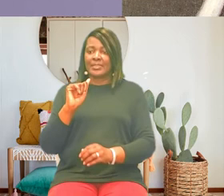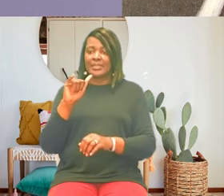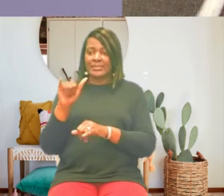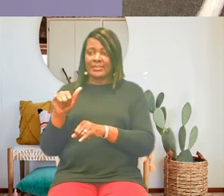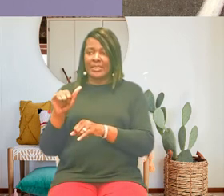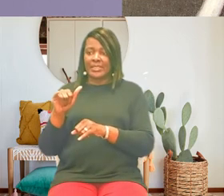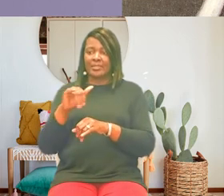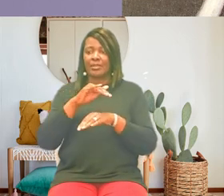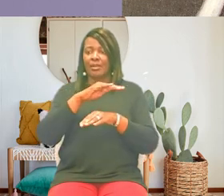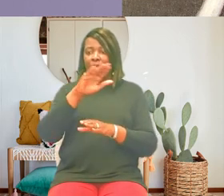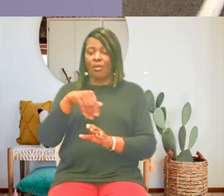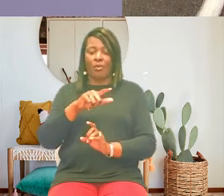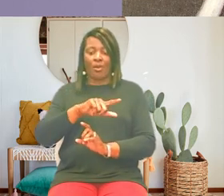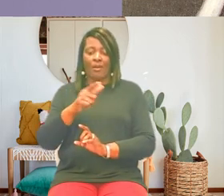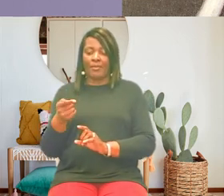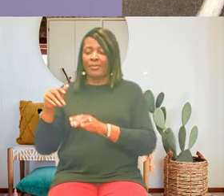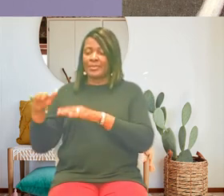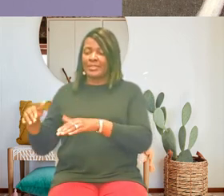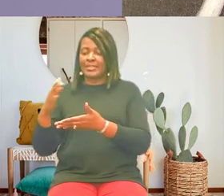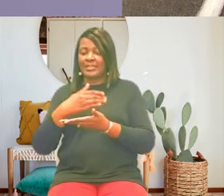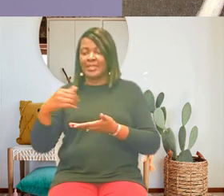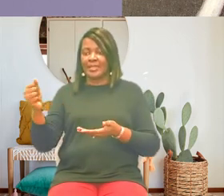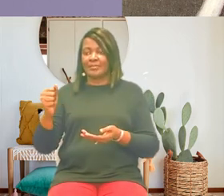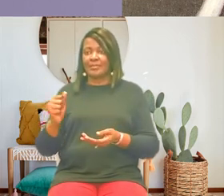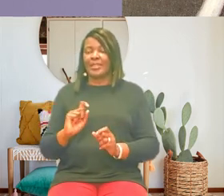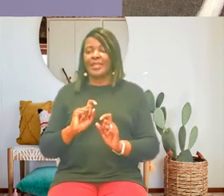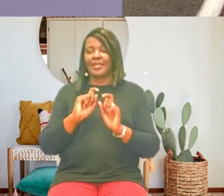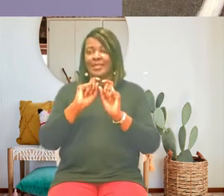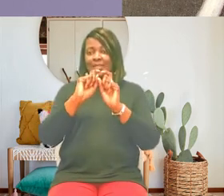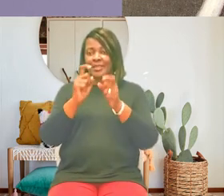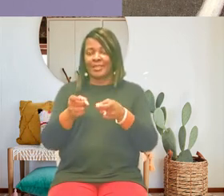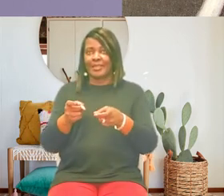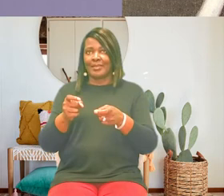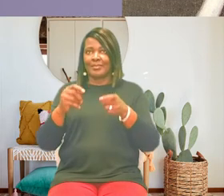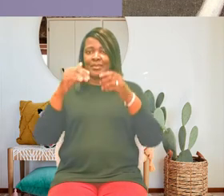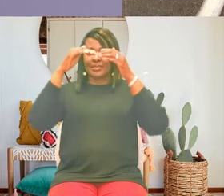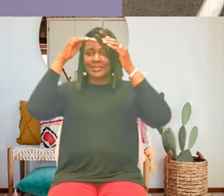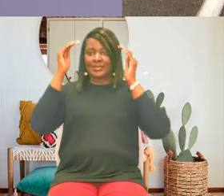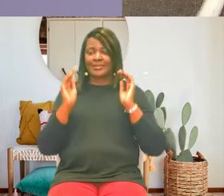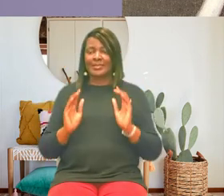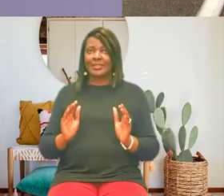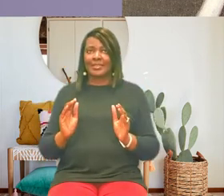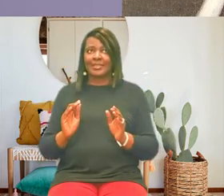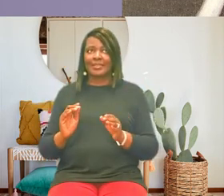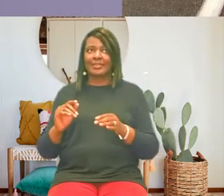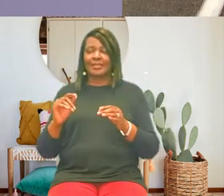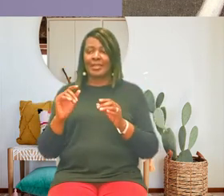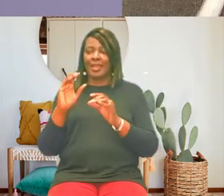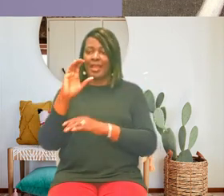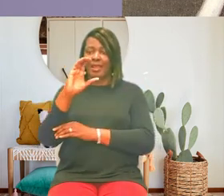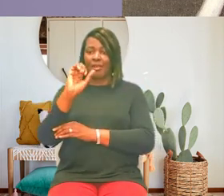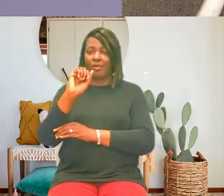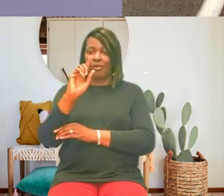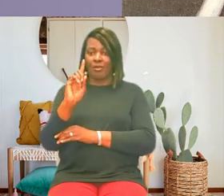i'd made for her inside were two hands one white with little orange polka